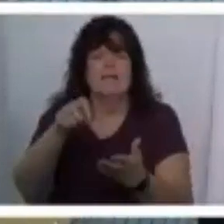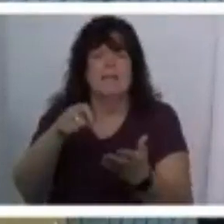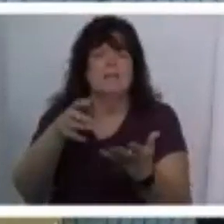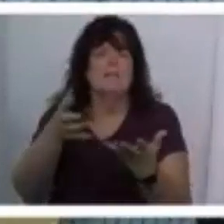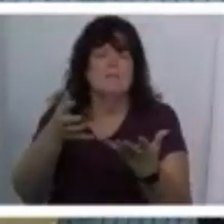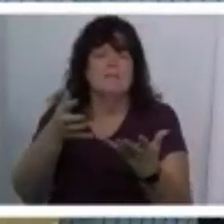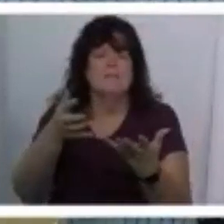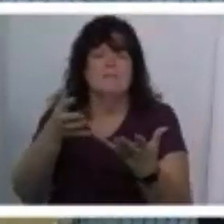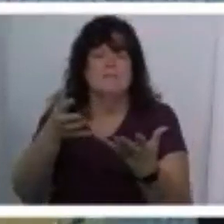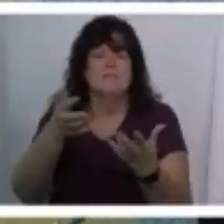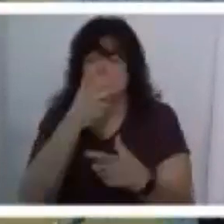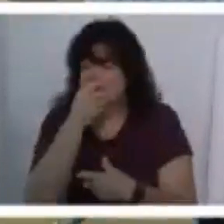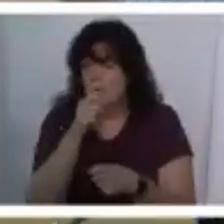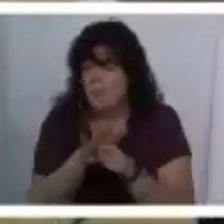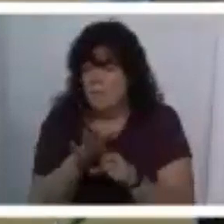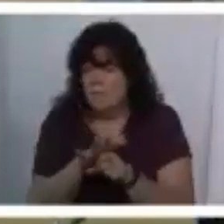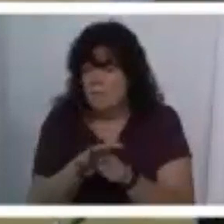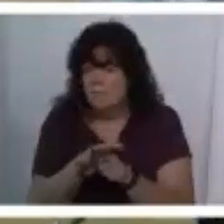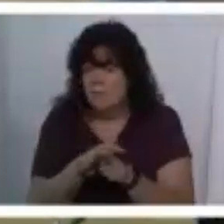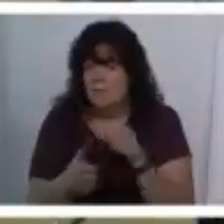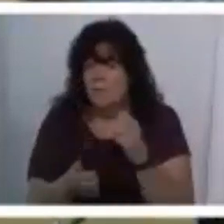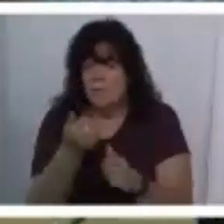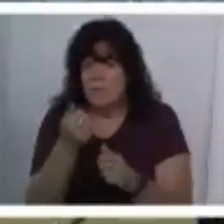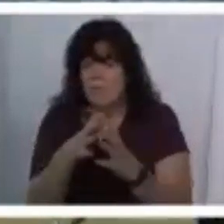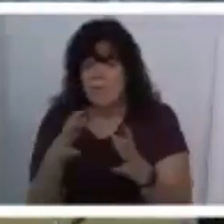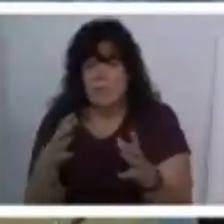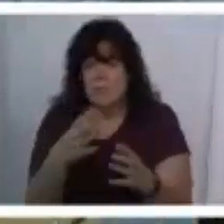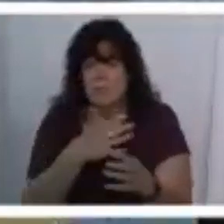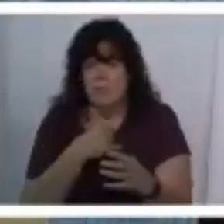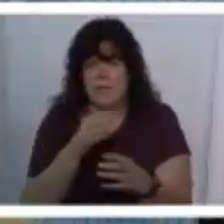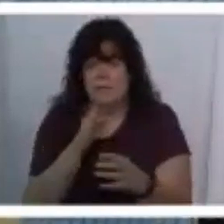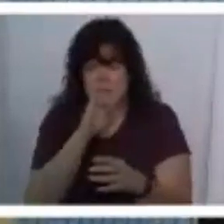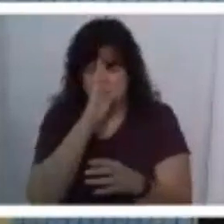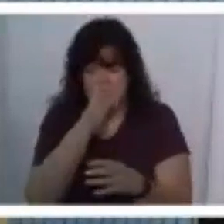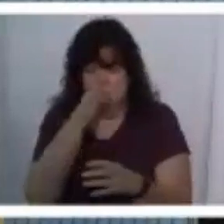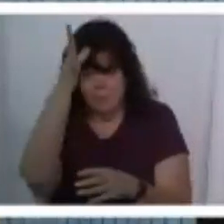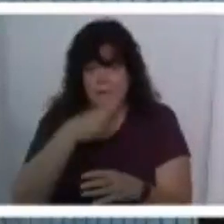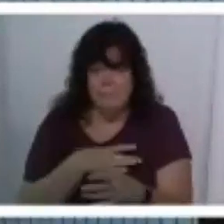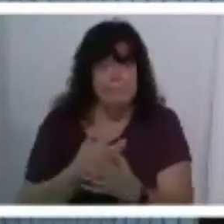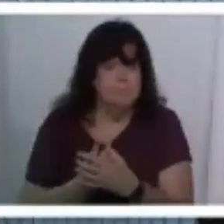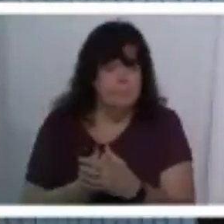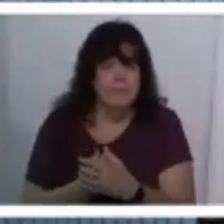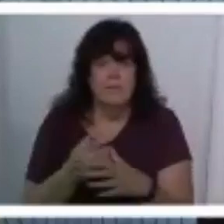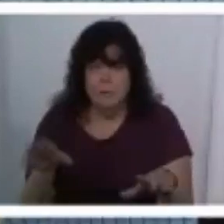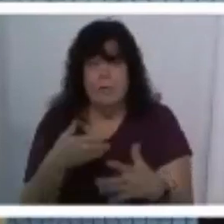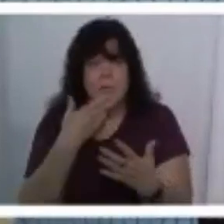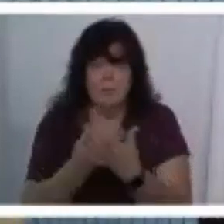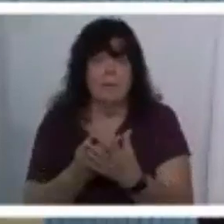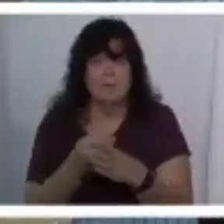um interestingly enough mostly for a bunch of white straight guys who who who did well